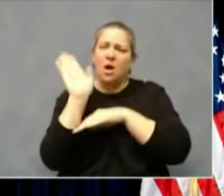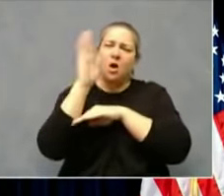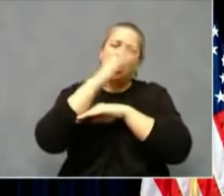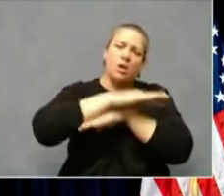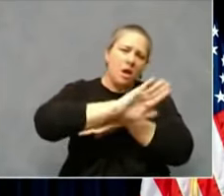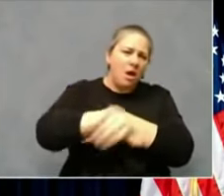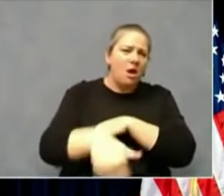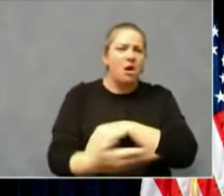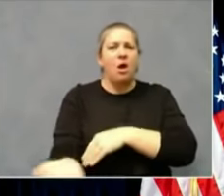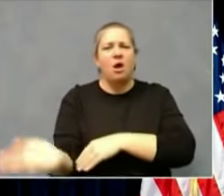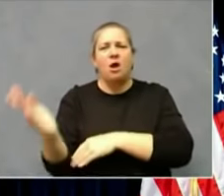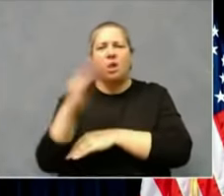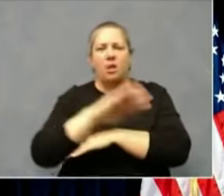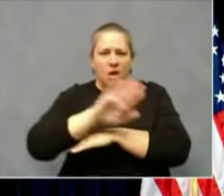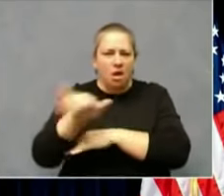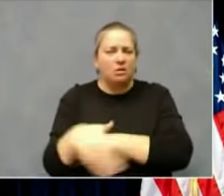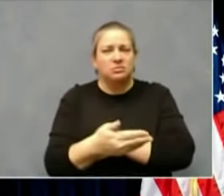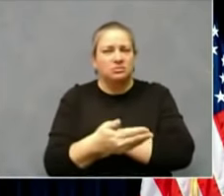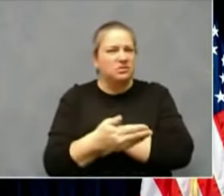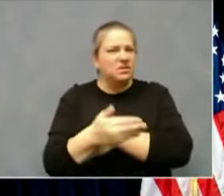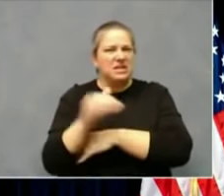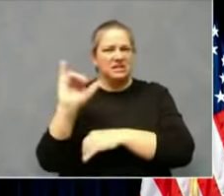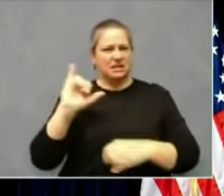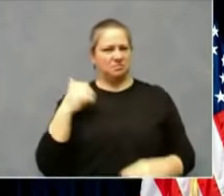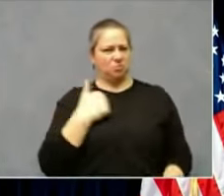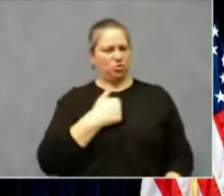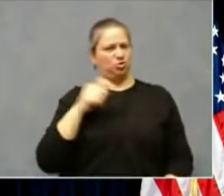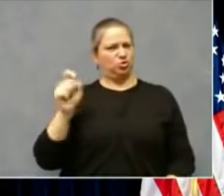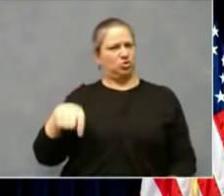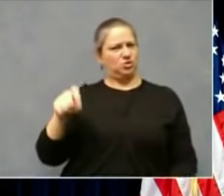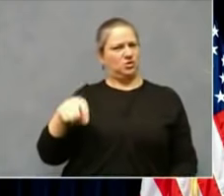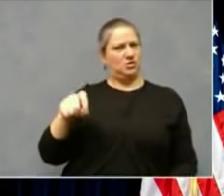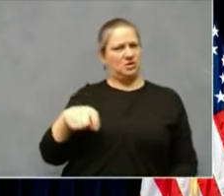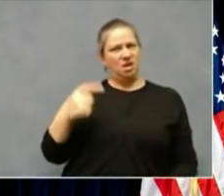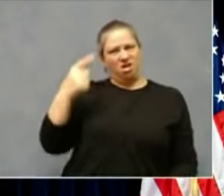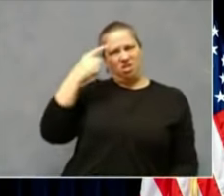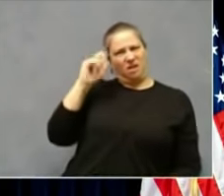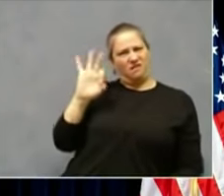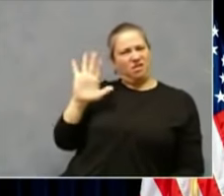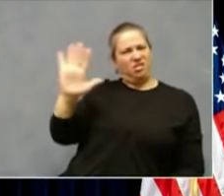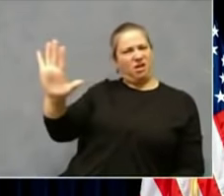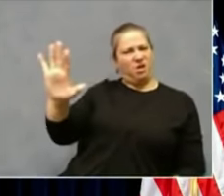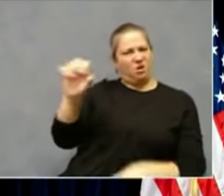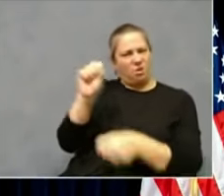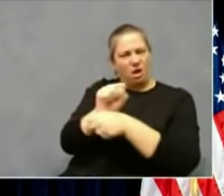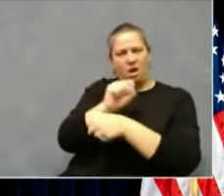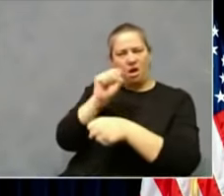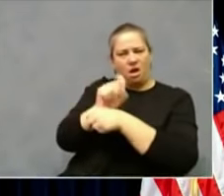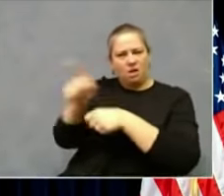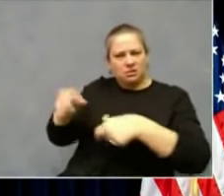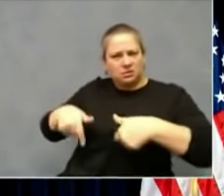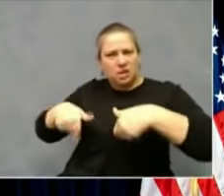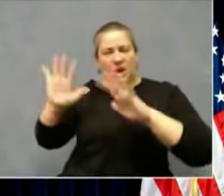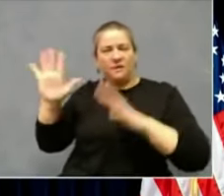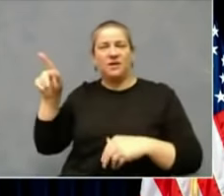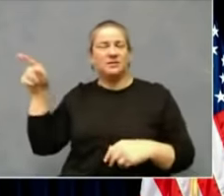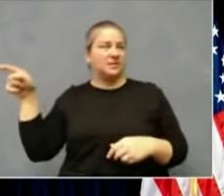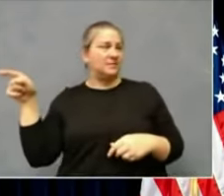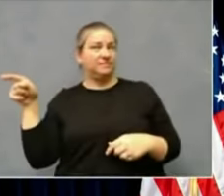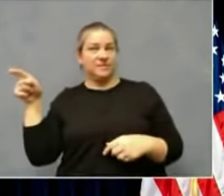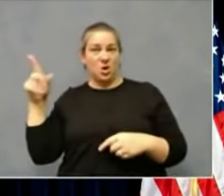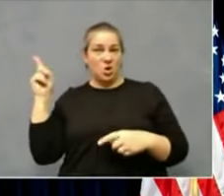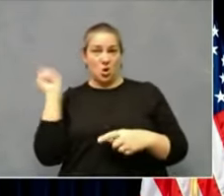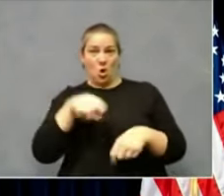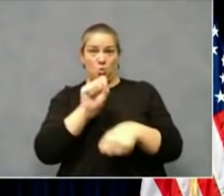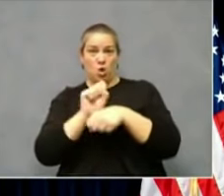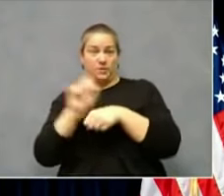too. Think about their sacrifice every day going into a unit where they could contract this very virus that they